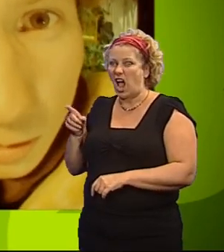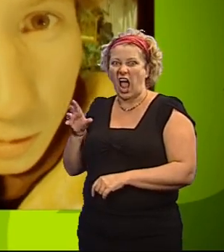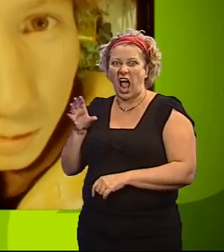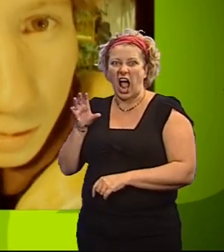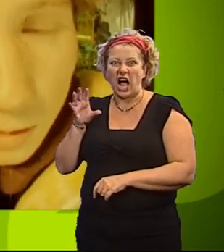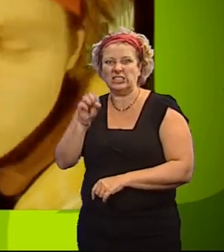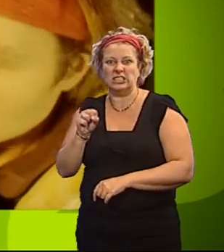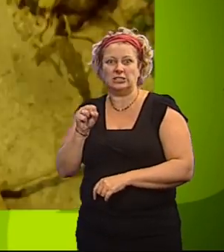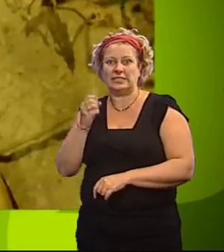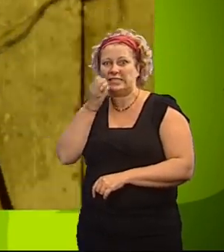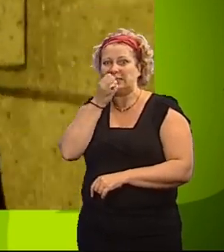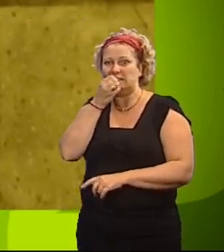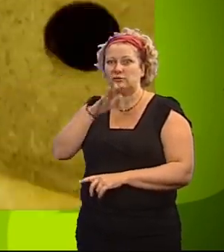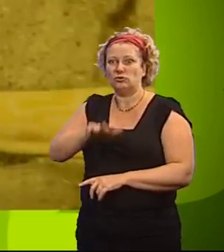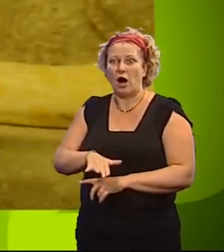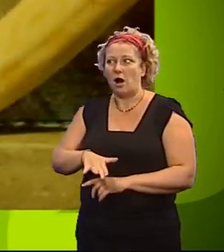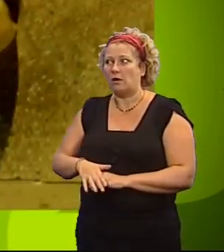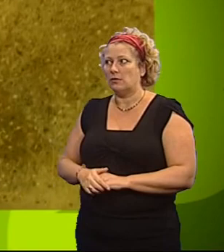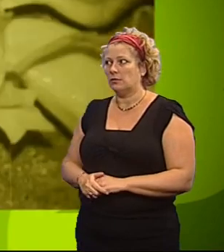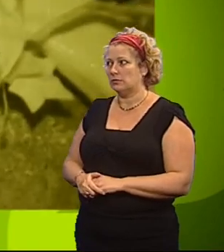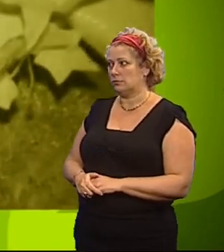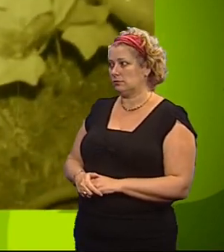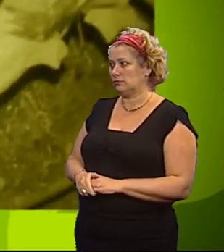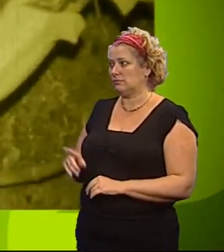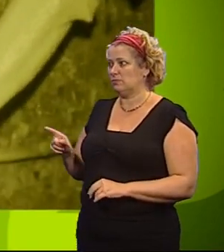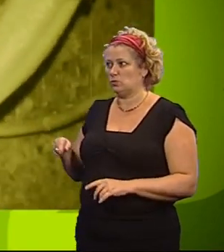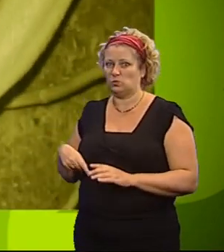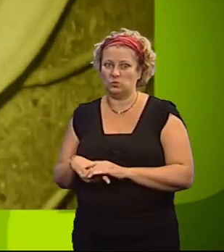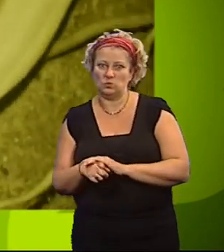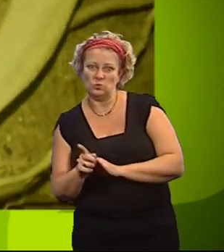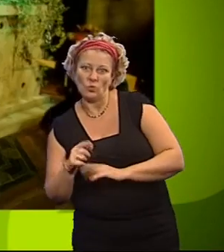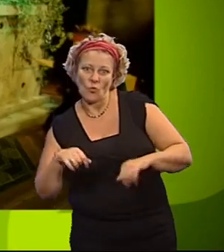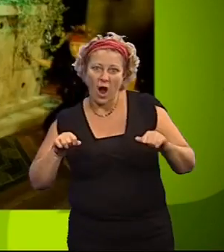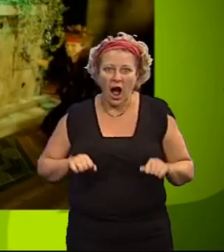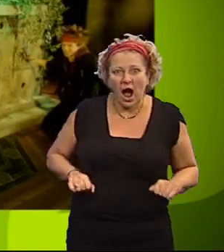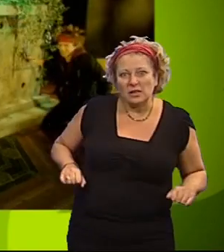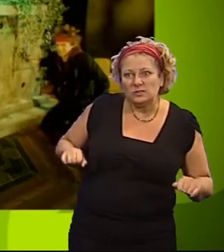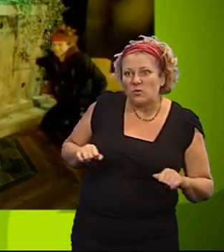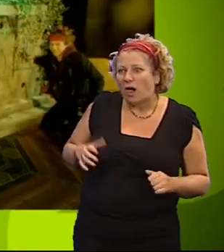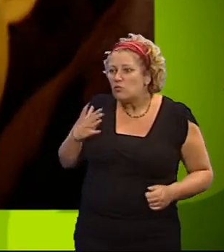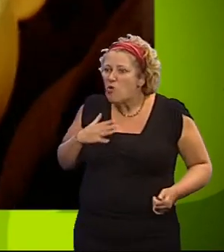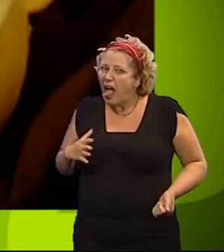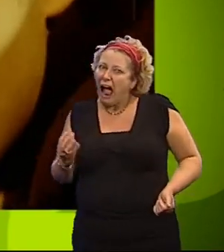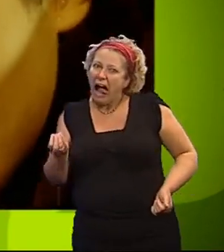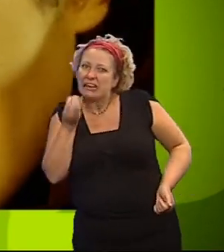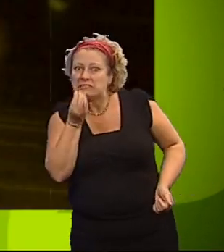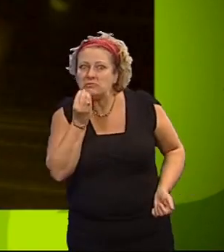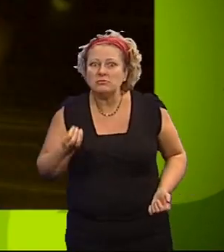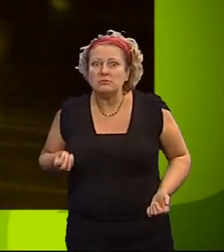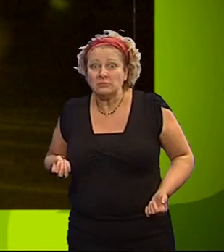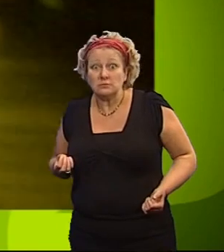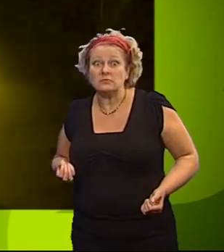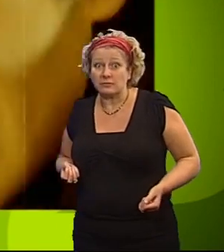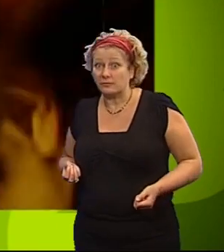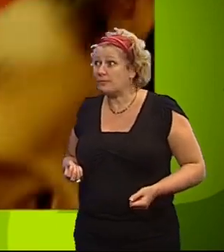child-eating python. She'll be waiting in one of the holes for a little snack. It's simple.